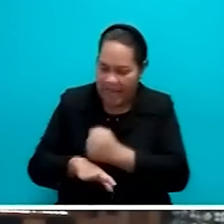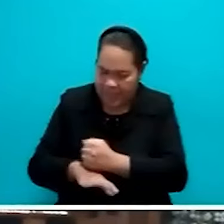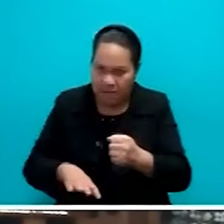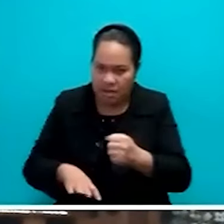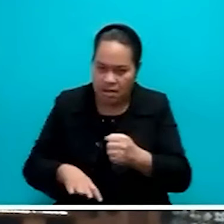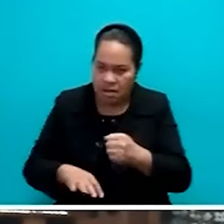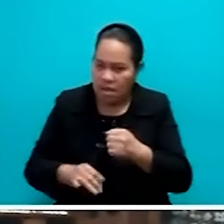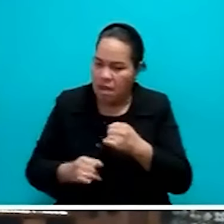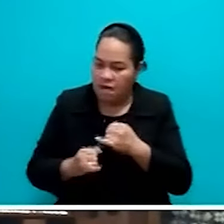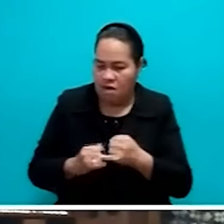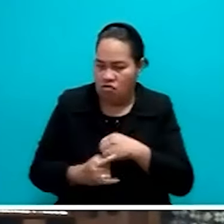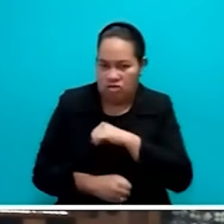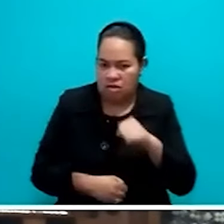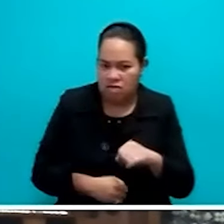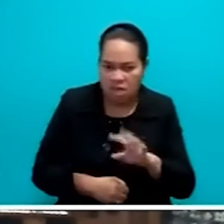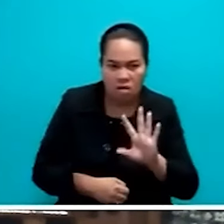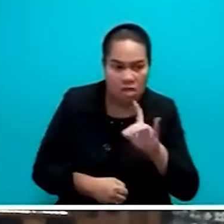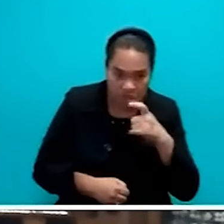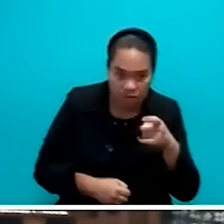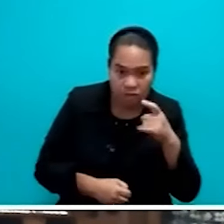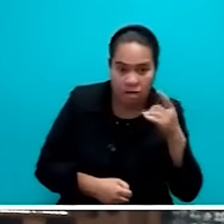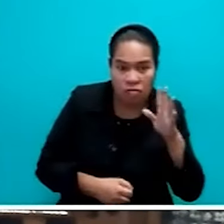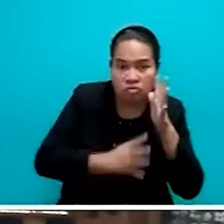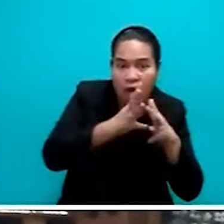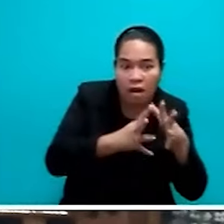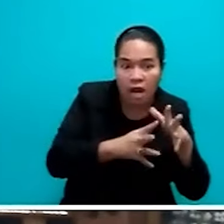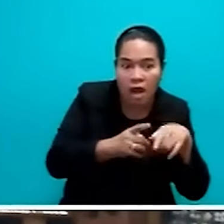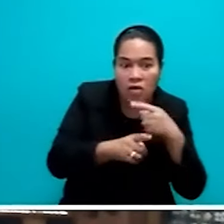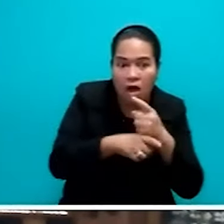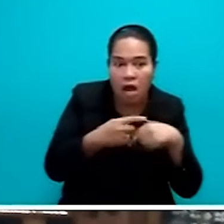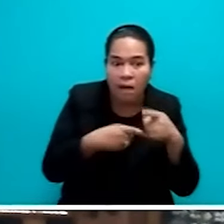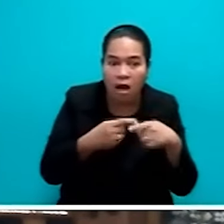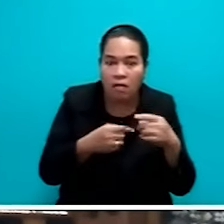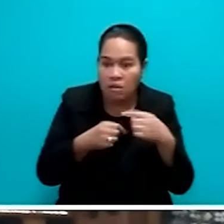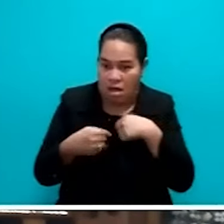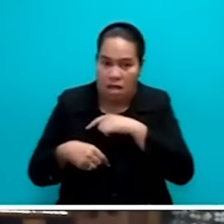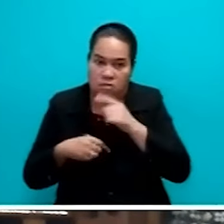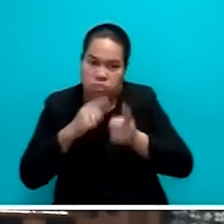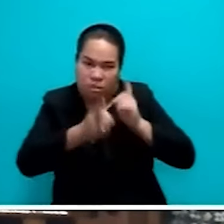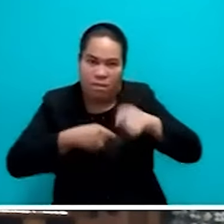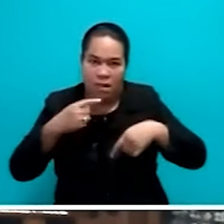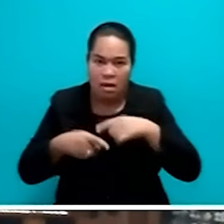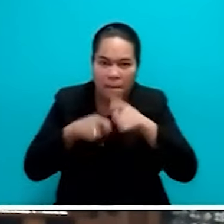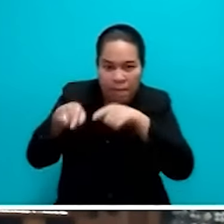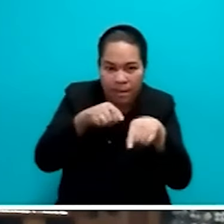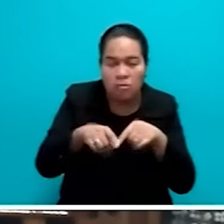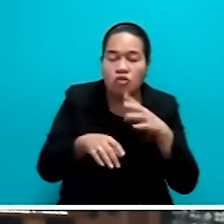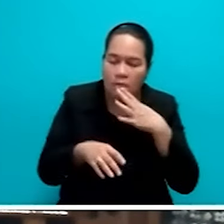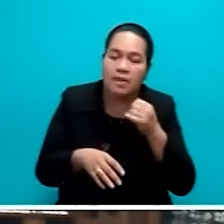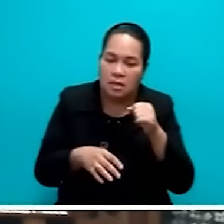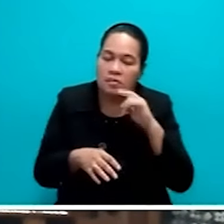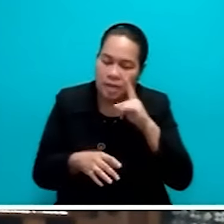...seriously those allegations. And there are laws on cyberbullying and ongoing investigations by relevant